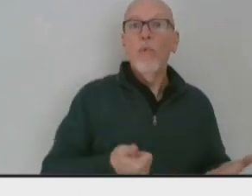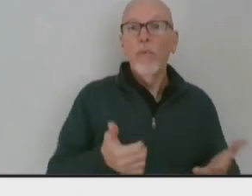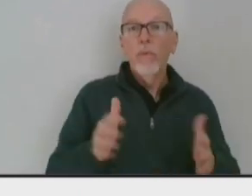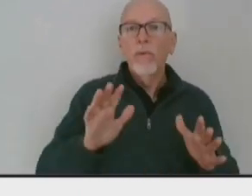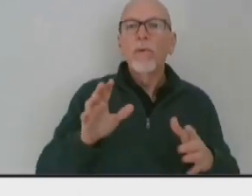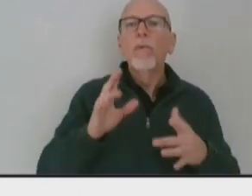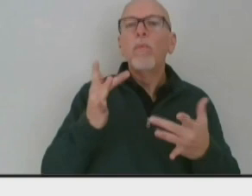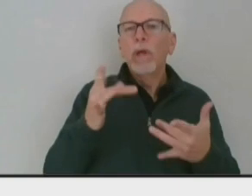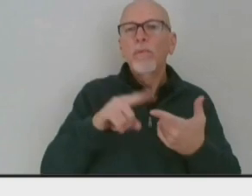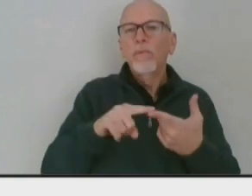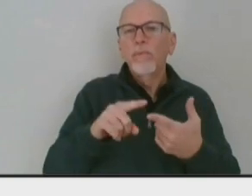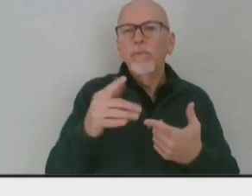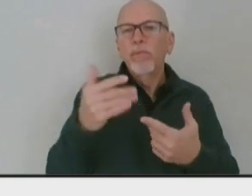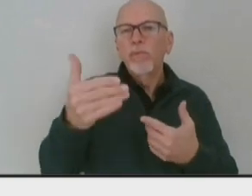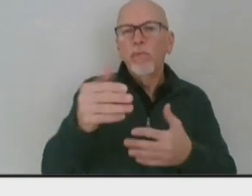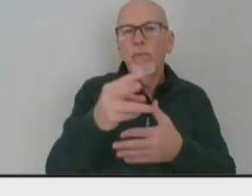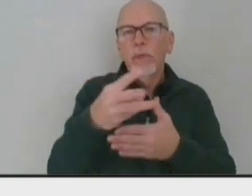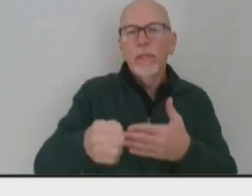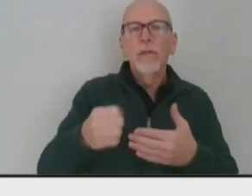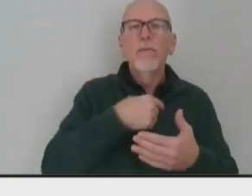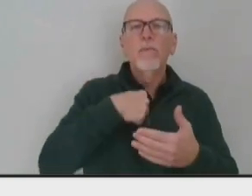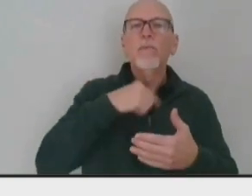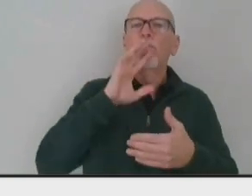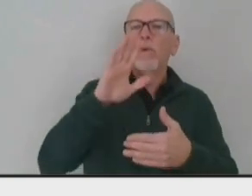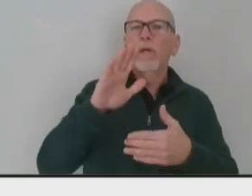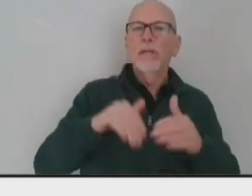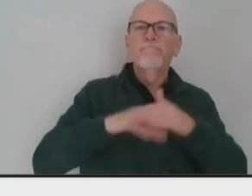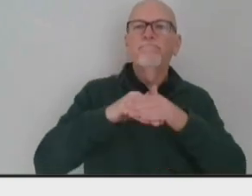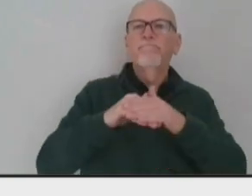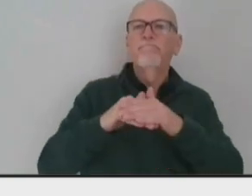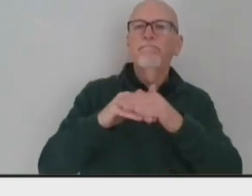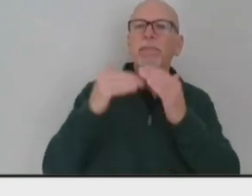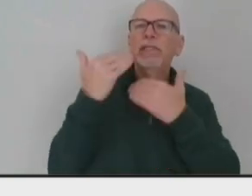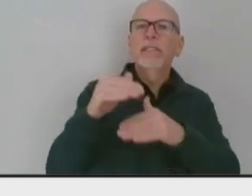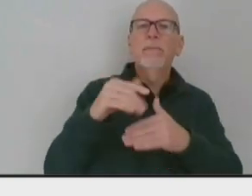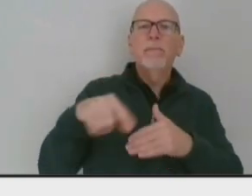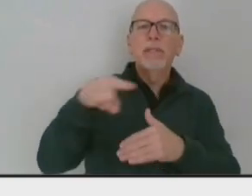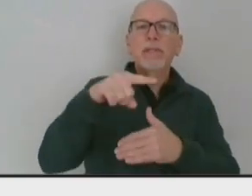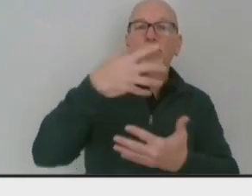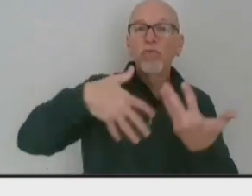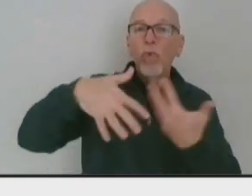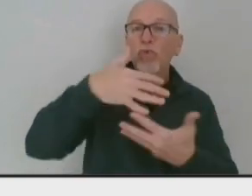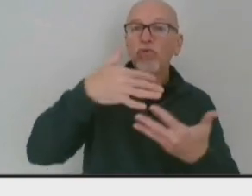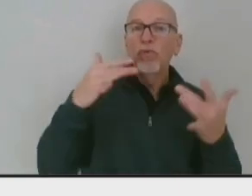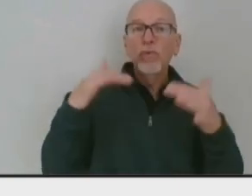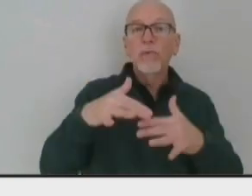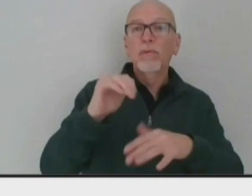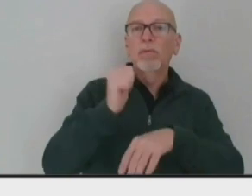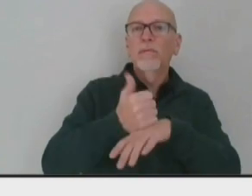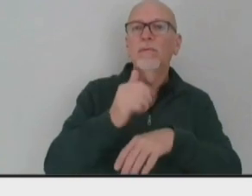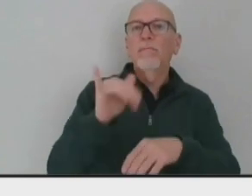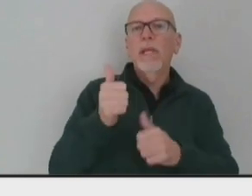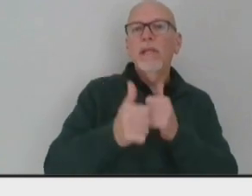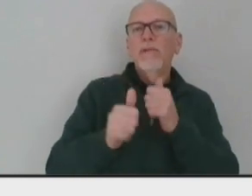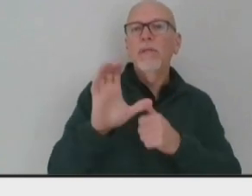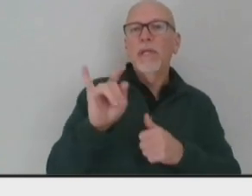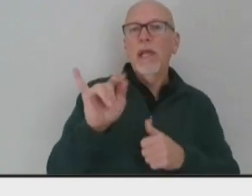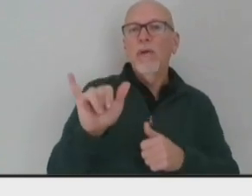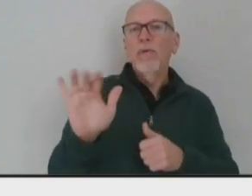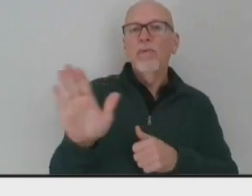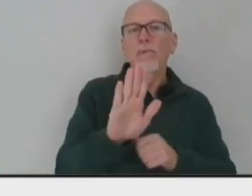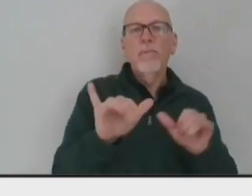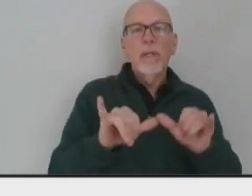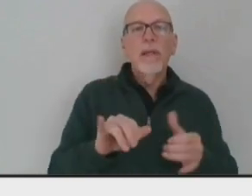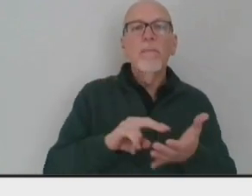But beginning this weekend, we will cap all social gatherings at the limit imposed by the county metrics. So